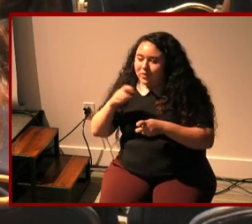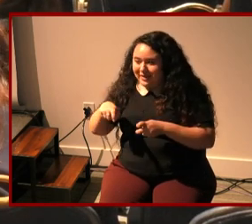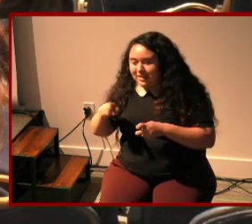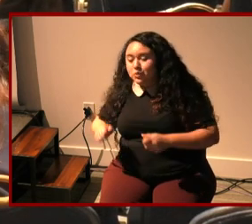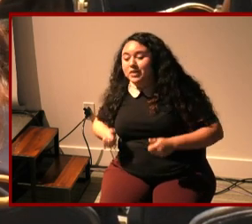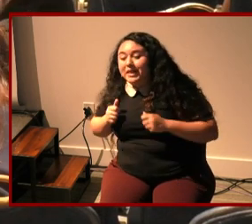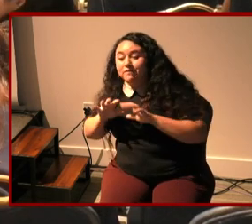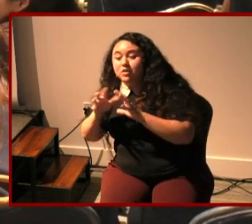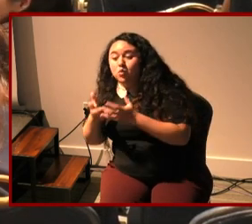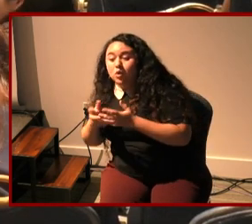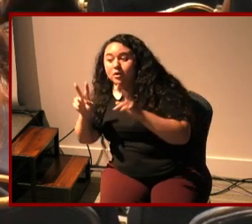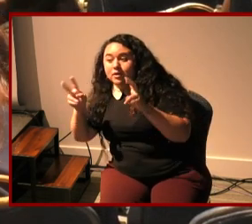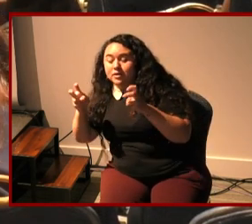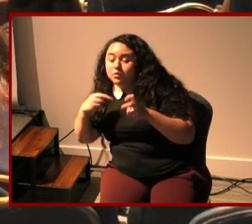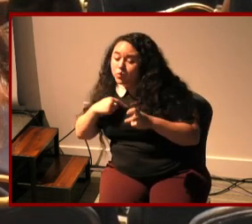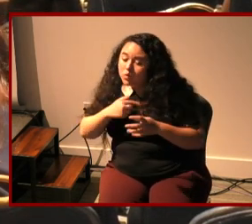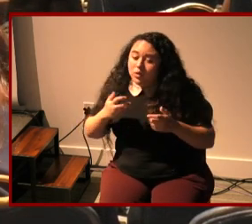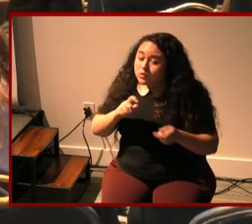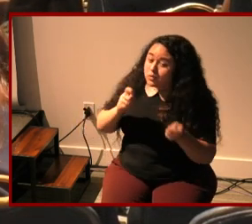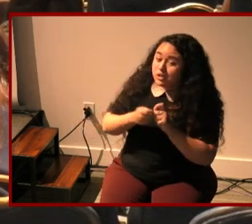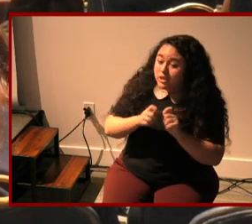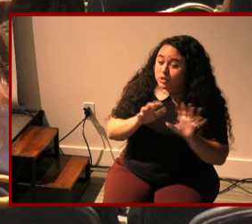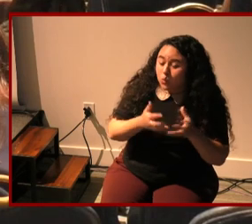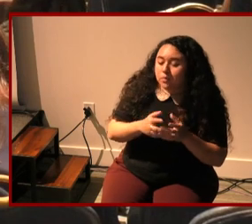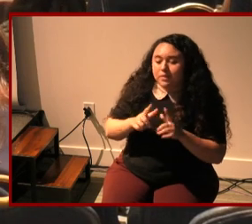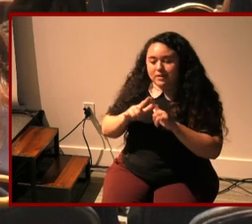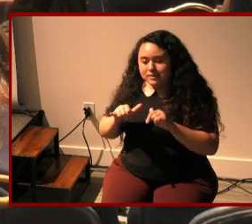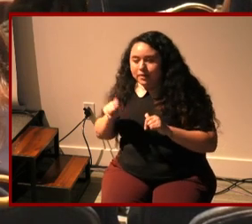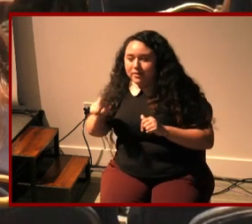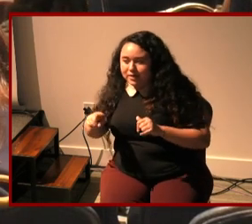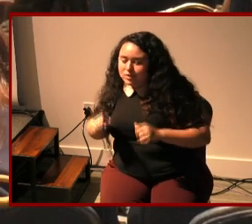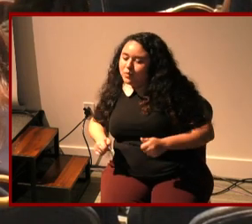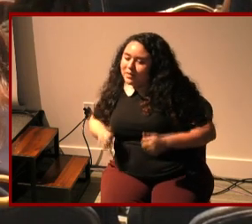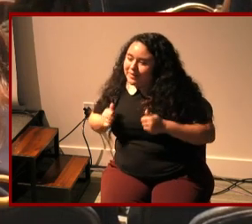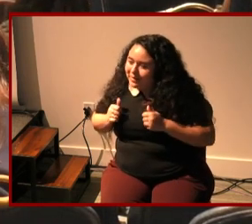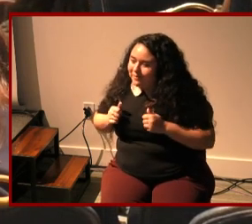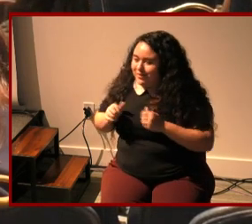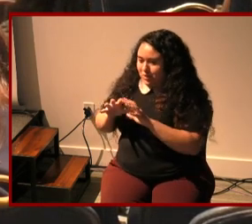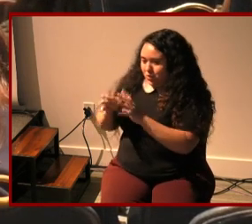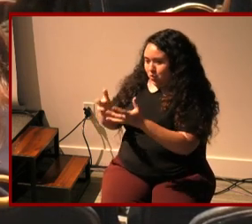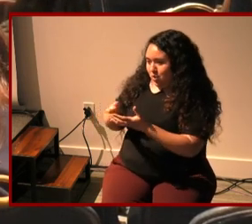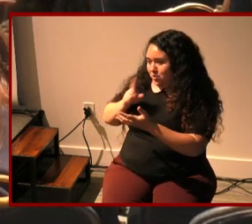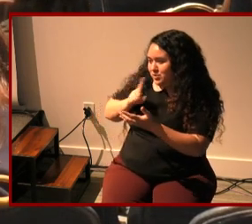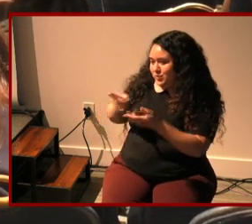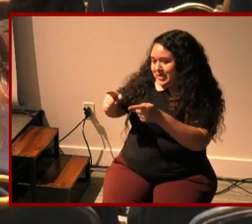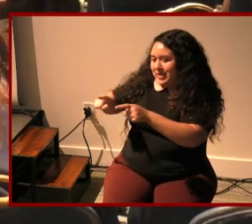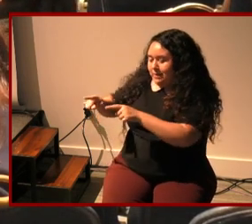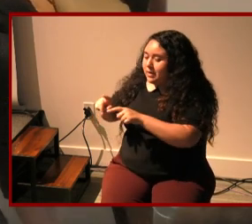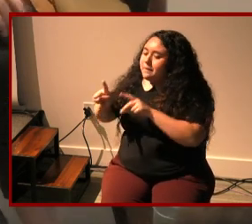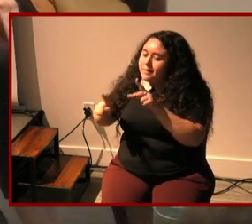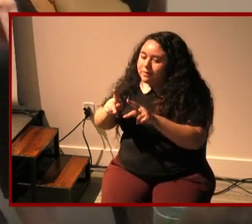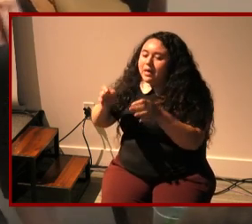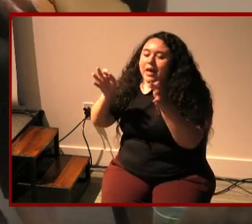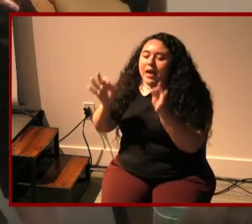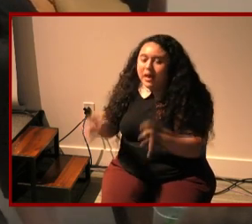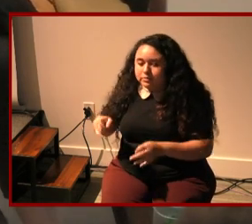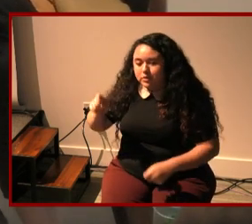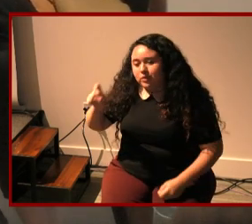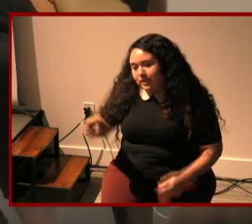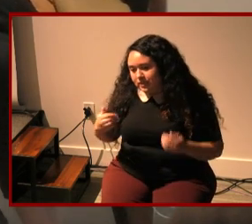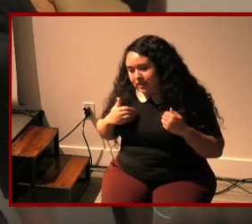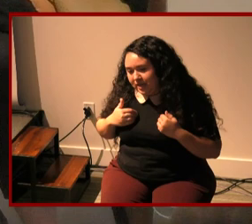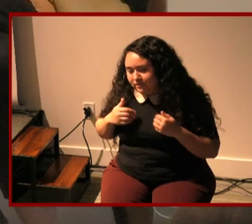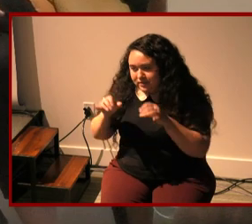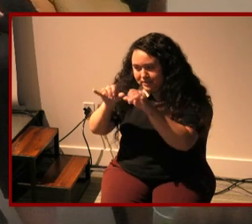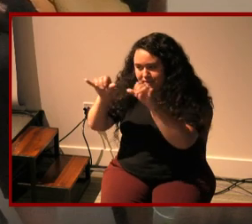even as we might want to change the world um yeah absolutely like folks need to have